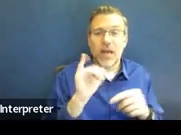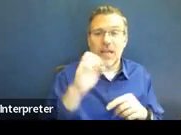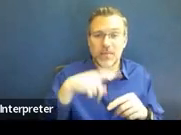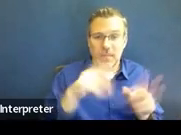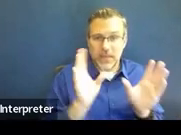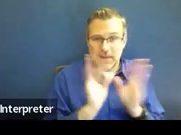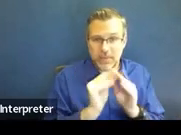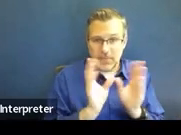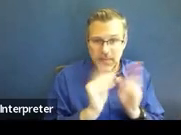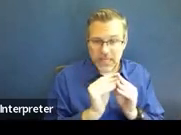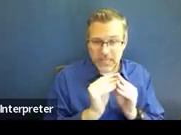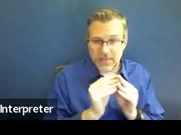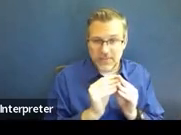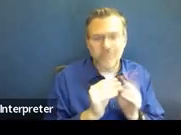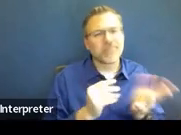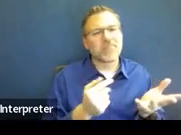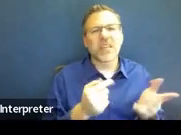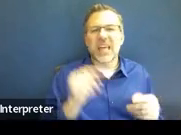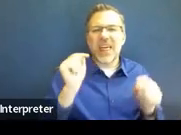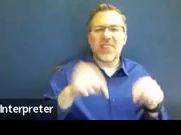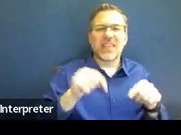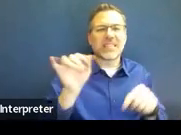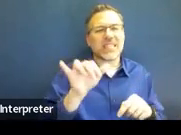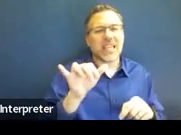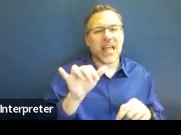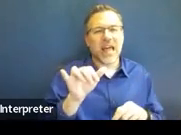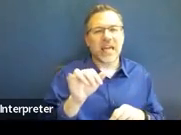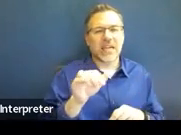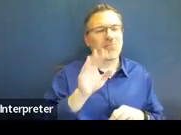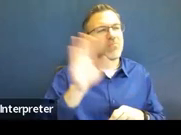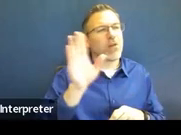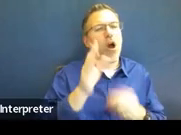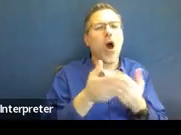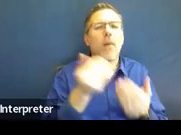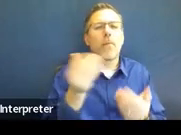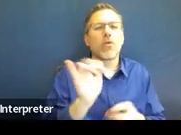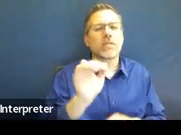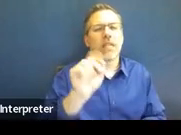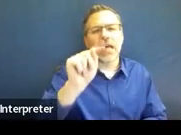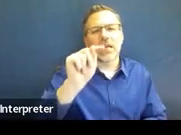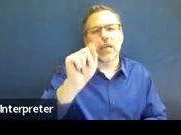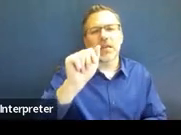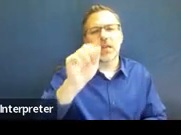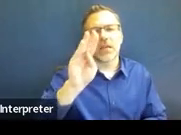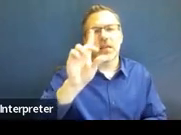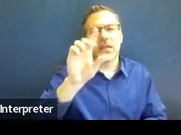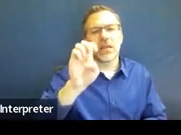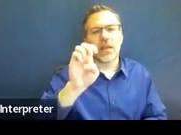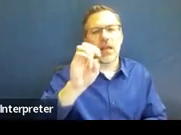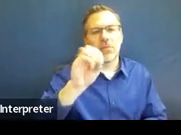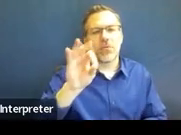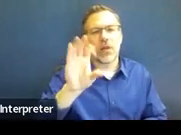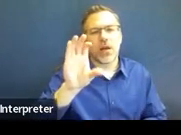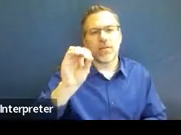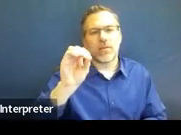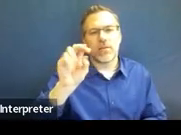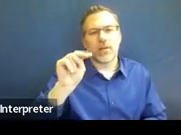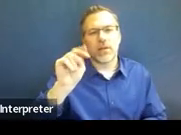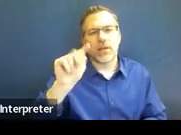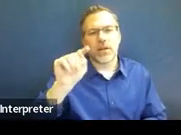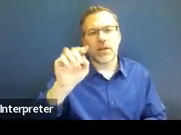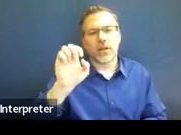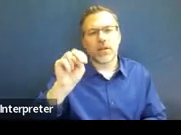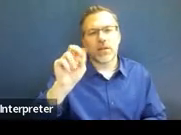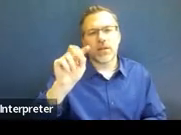And I like to think of this as your outline or table of contents for the IEP being developed. So really thinking about,